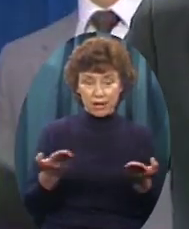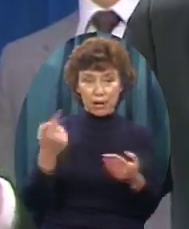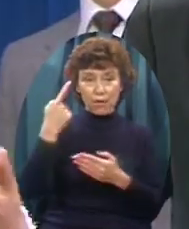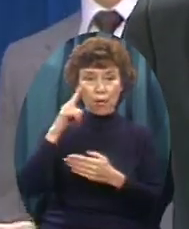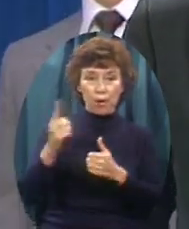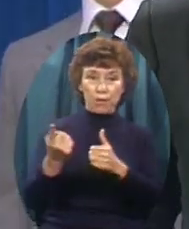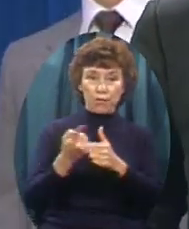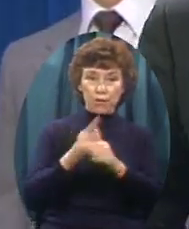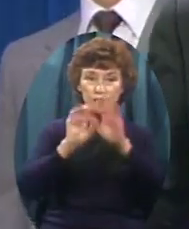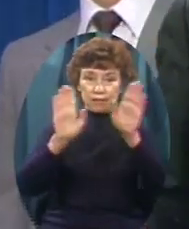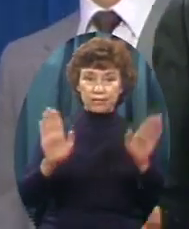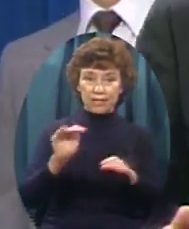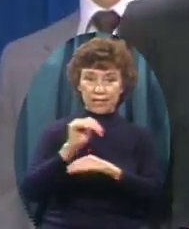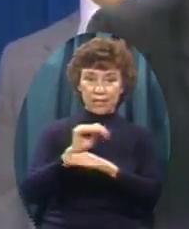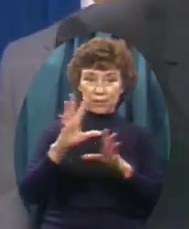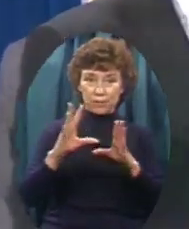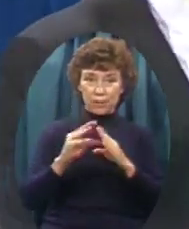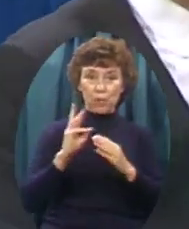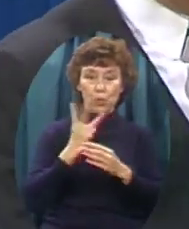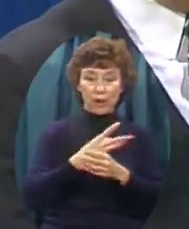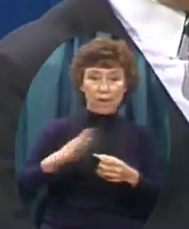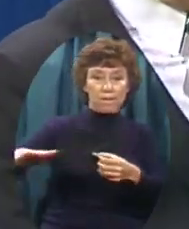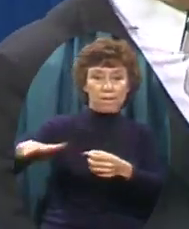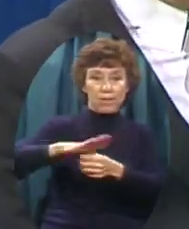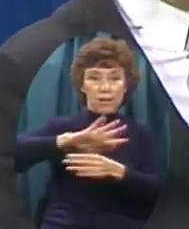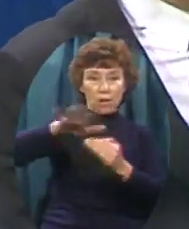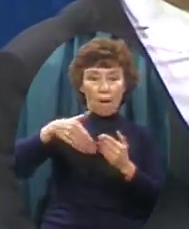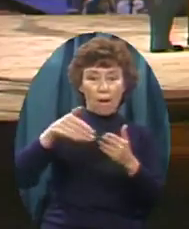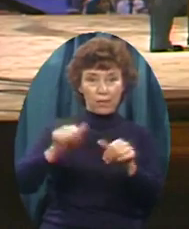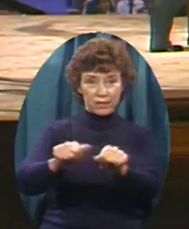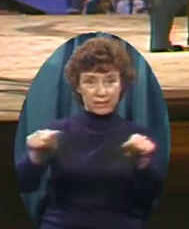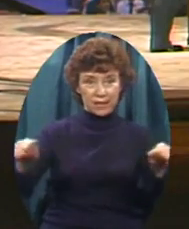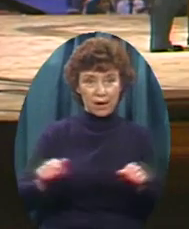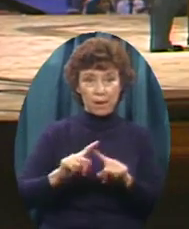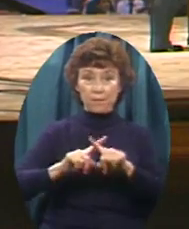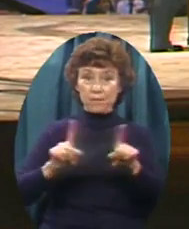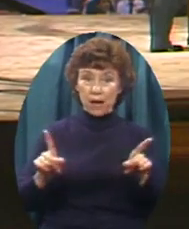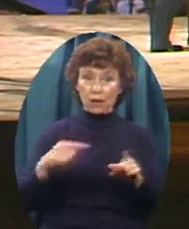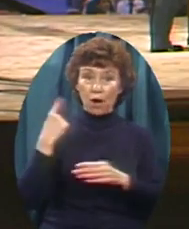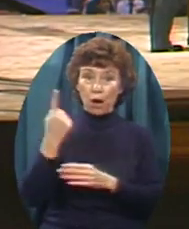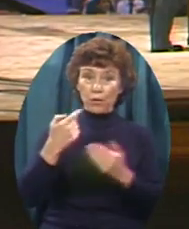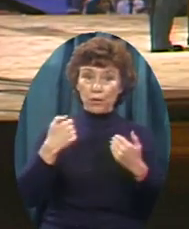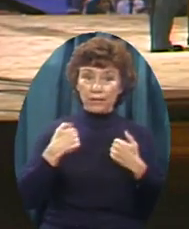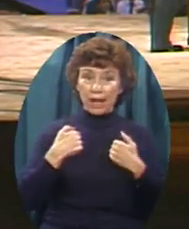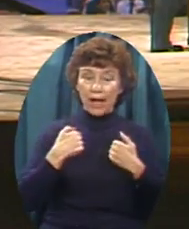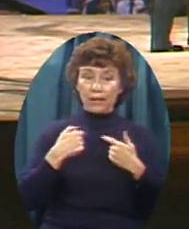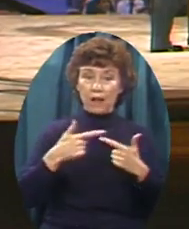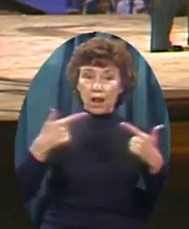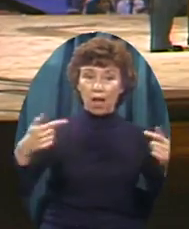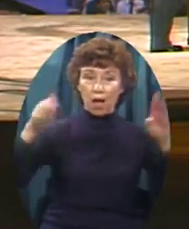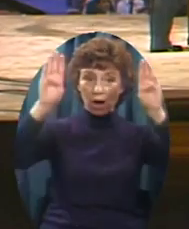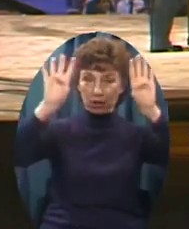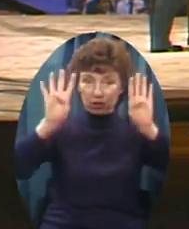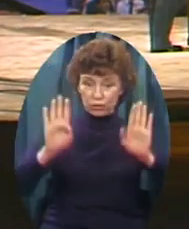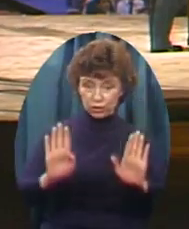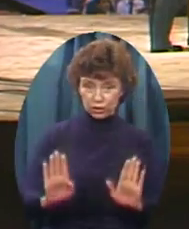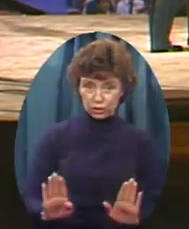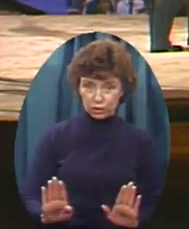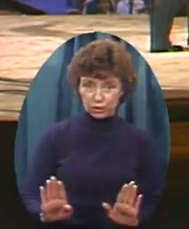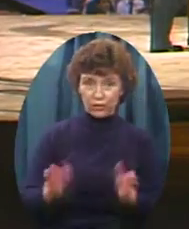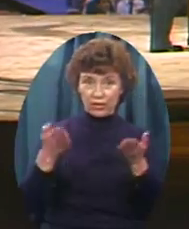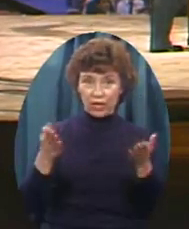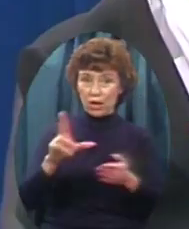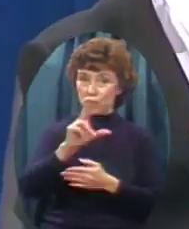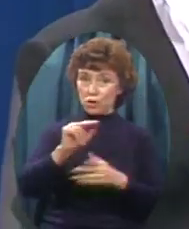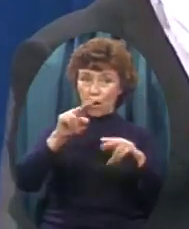this area, but we always had a big curtain down that completely covered that section of seats. No one was seated